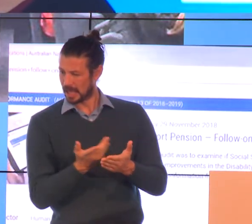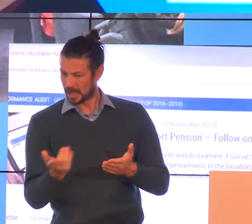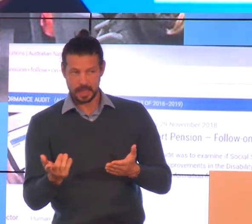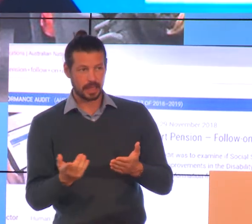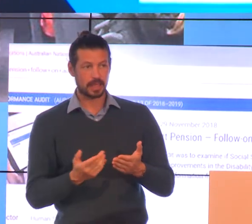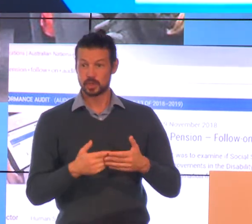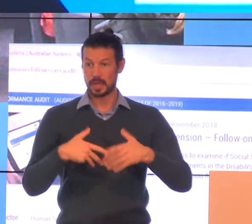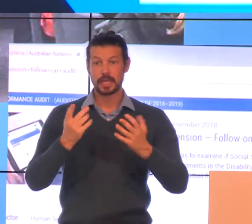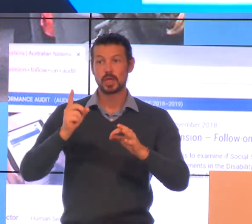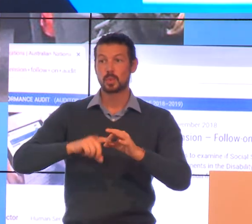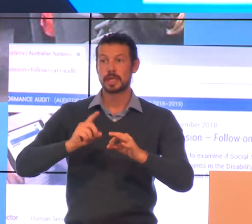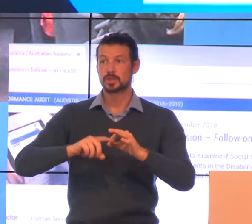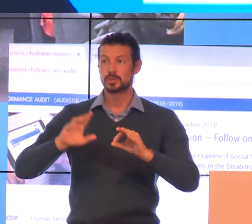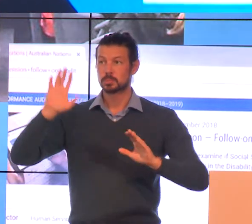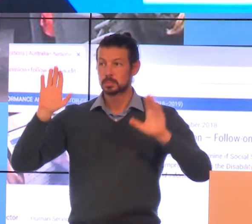any questions?